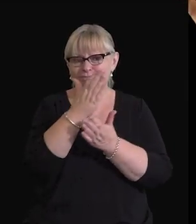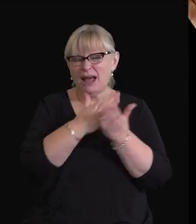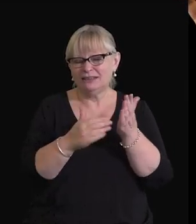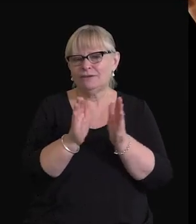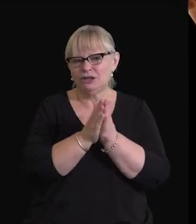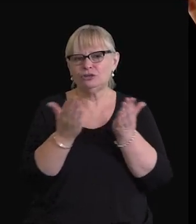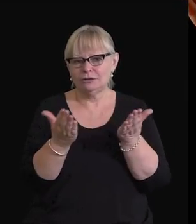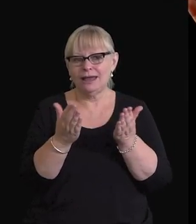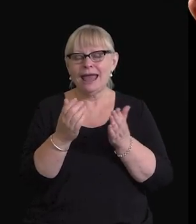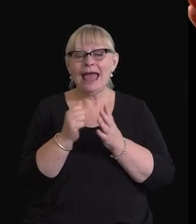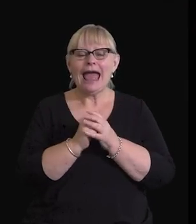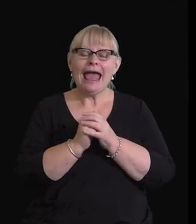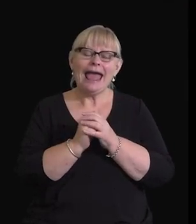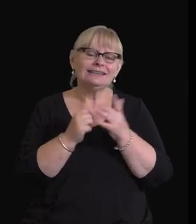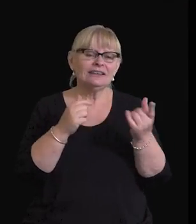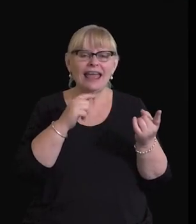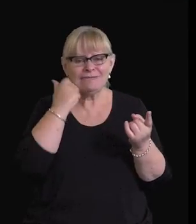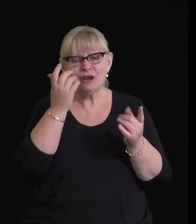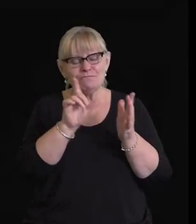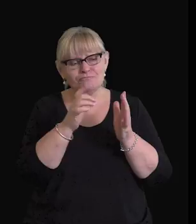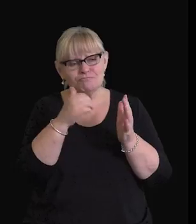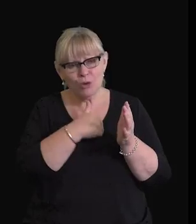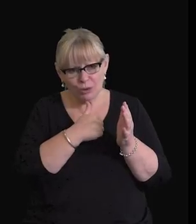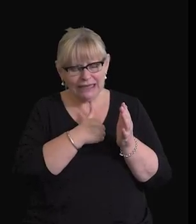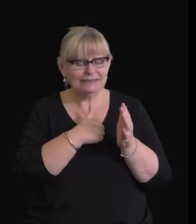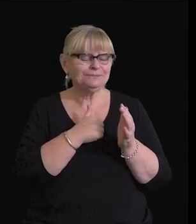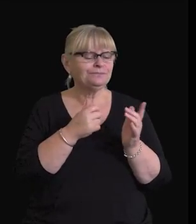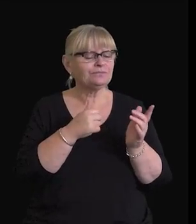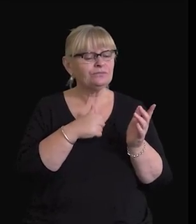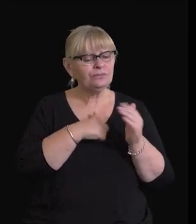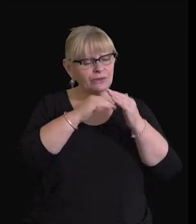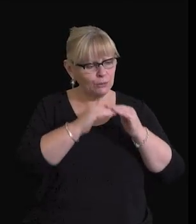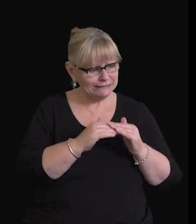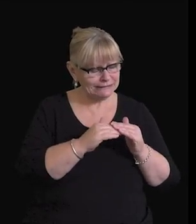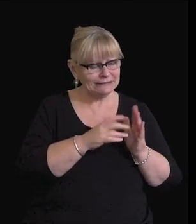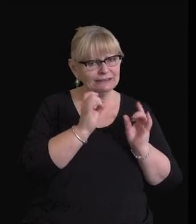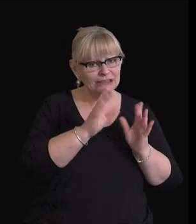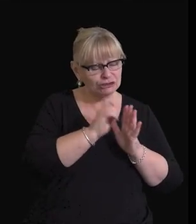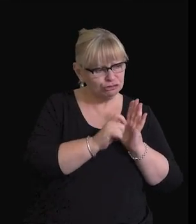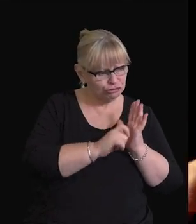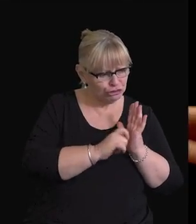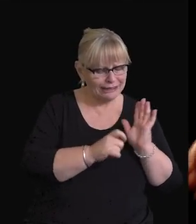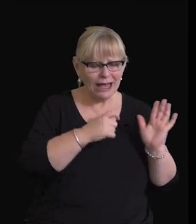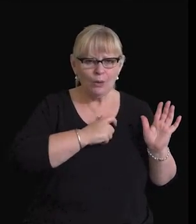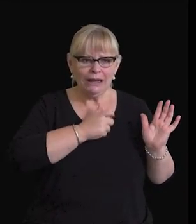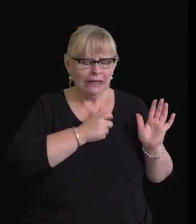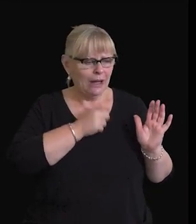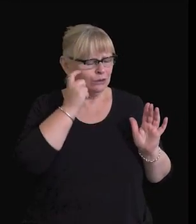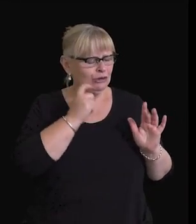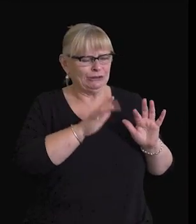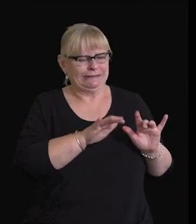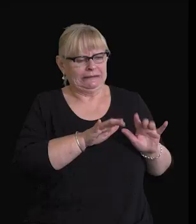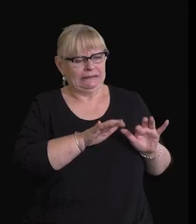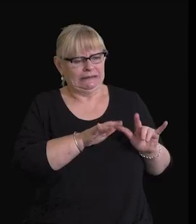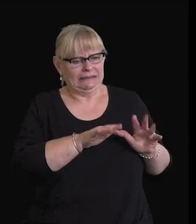seven of them. So every morning, I'd sit down to write, and the fear would be waiting for me. So I'd write blindly, try to